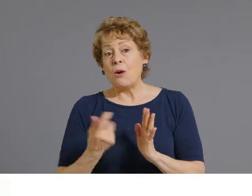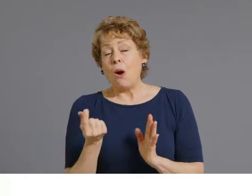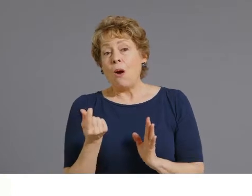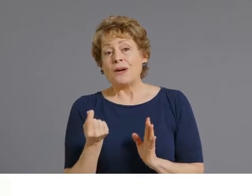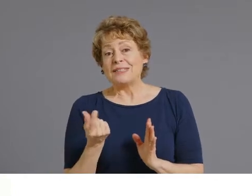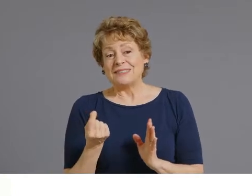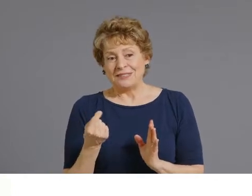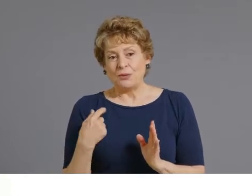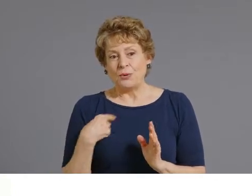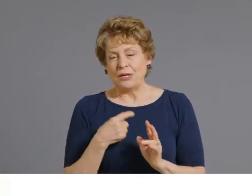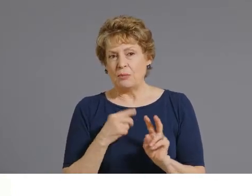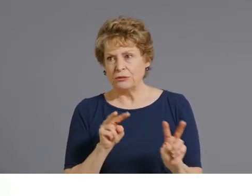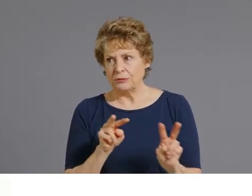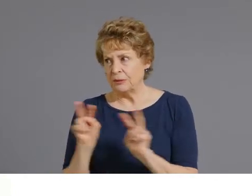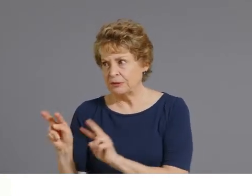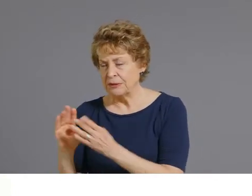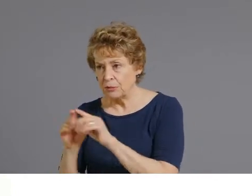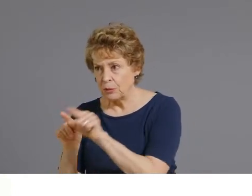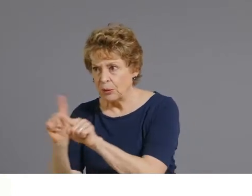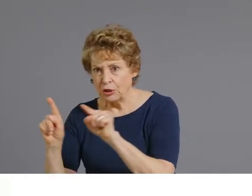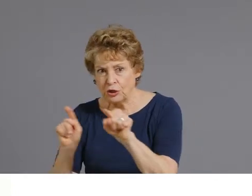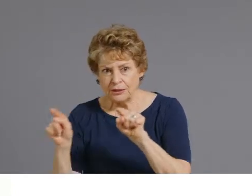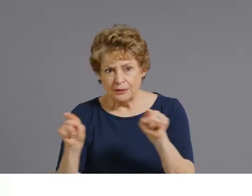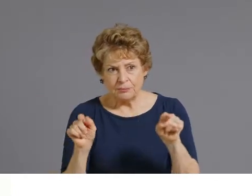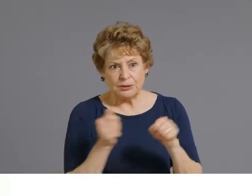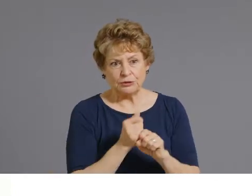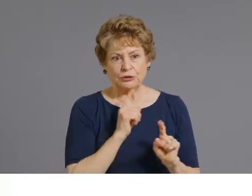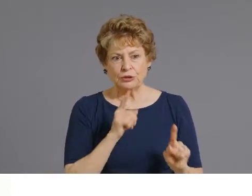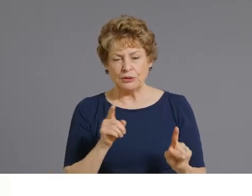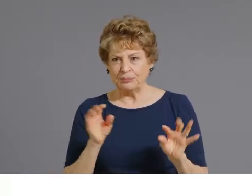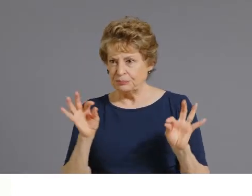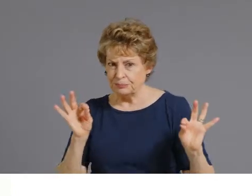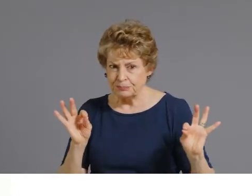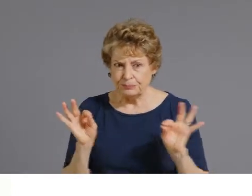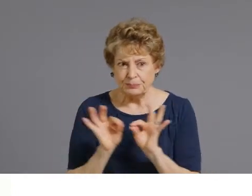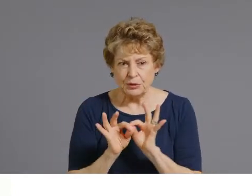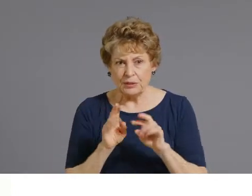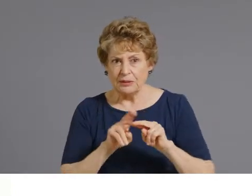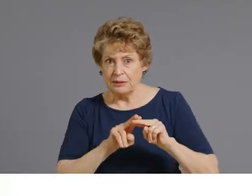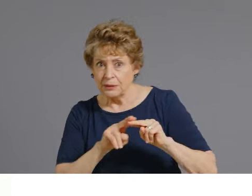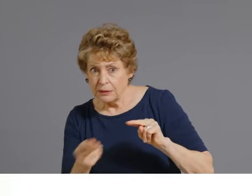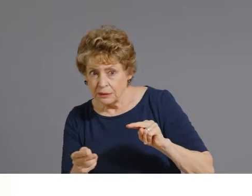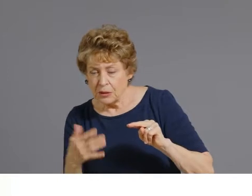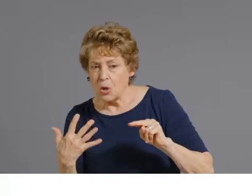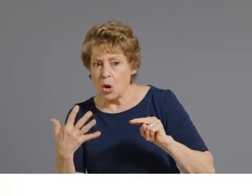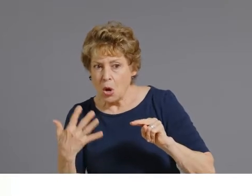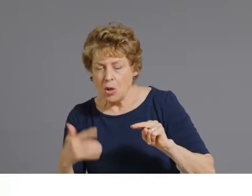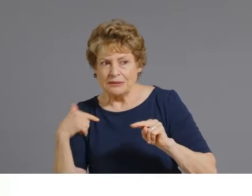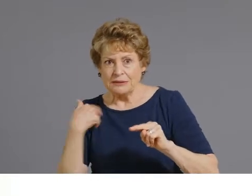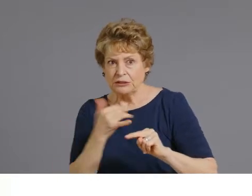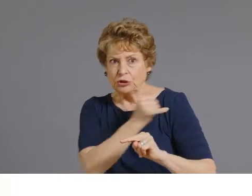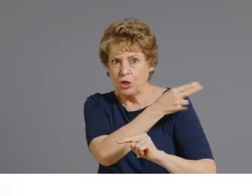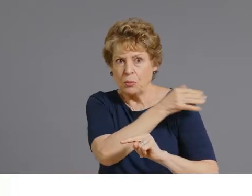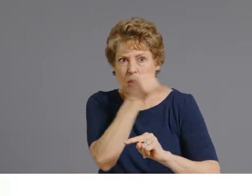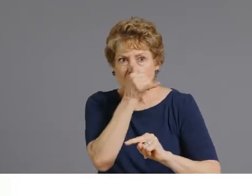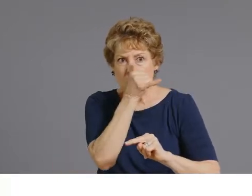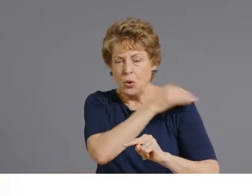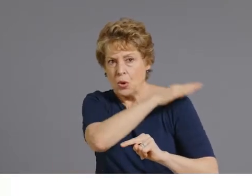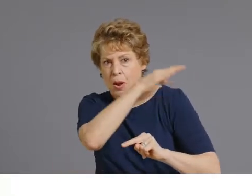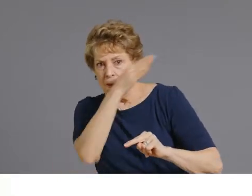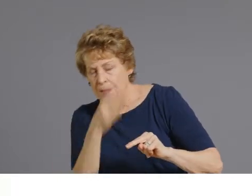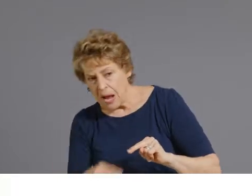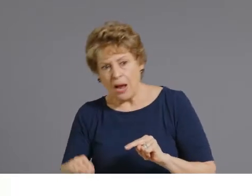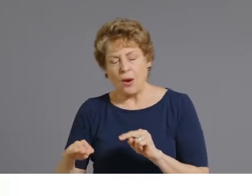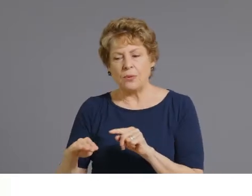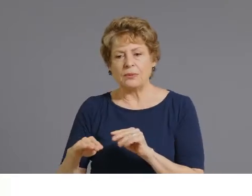We did have a significant decrease from our highs back in January and have stayed stable. And we see that same